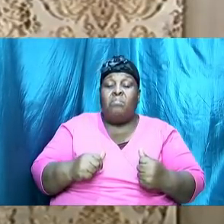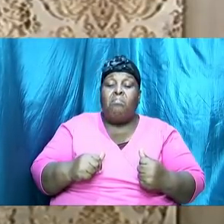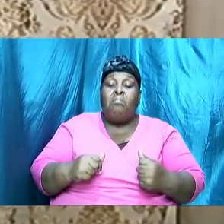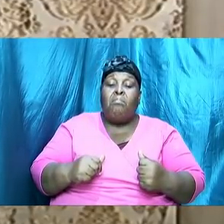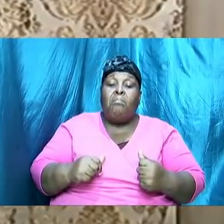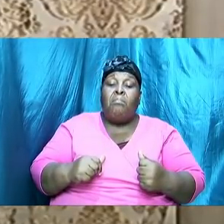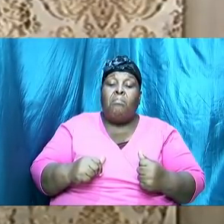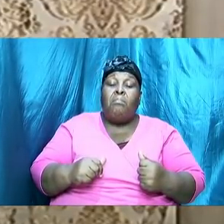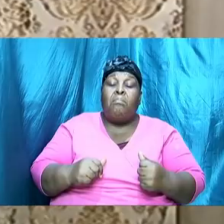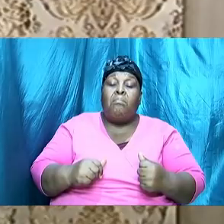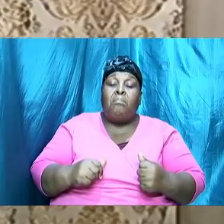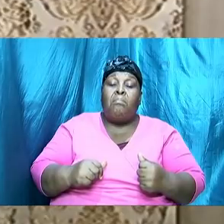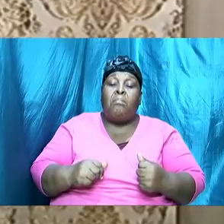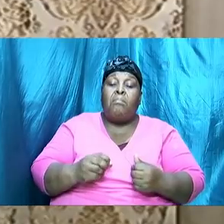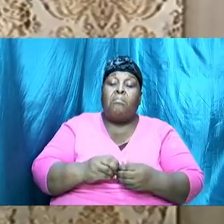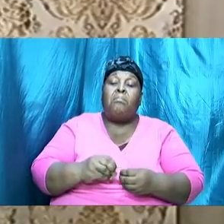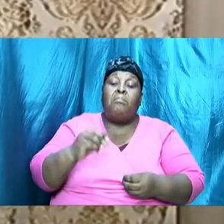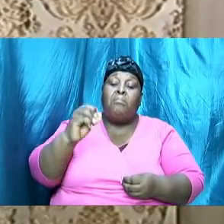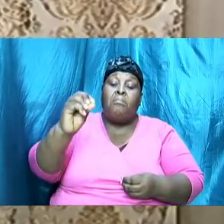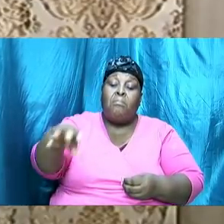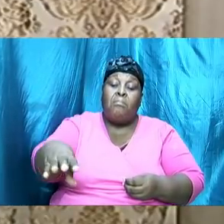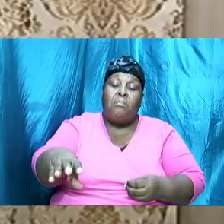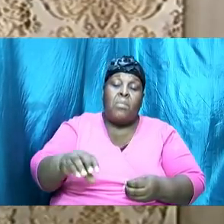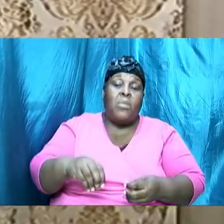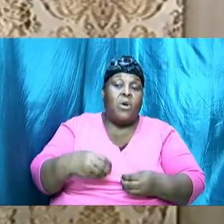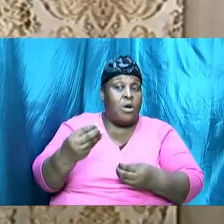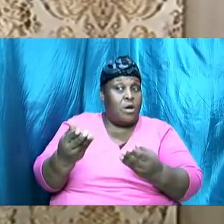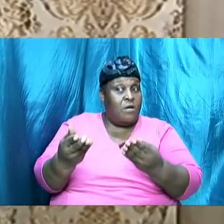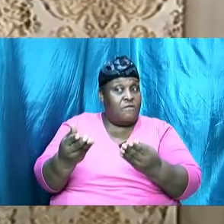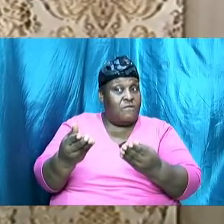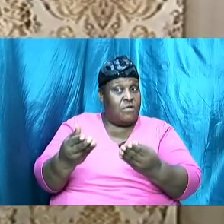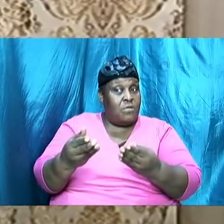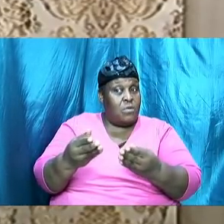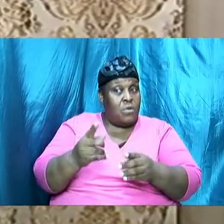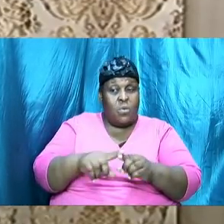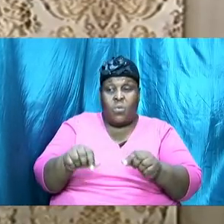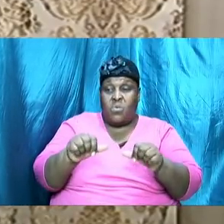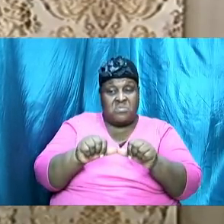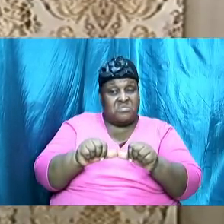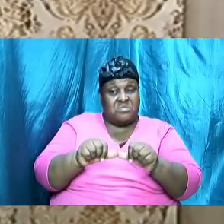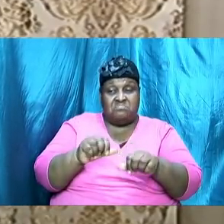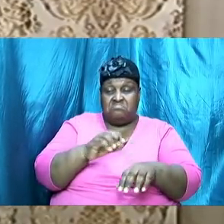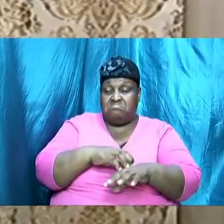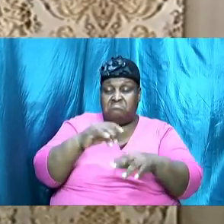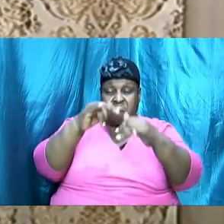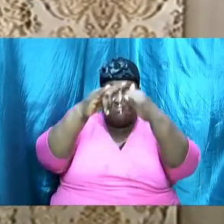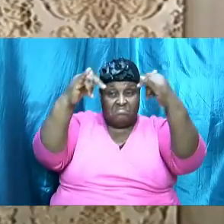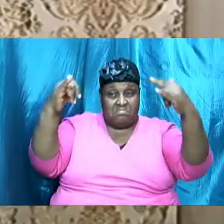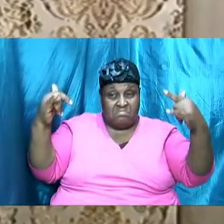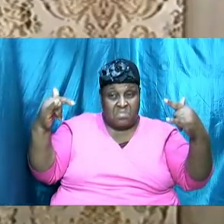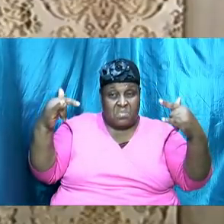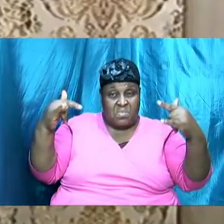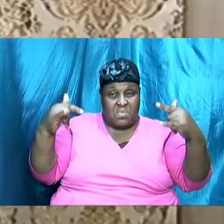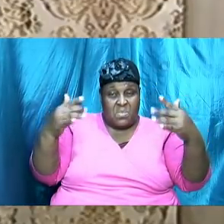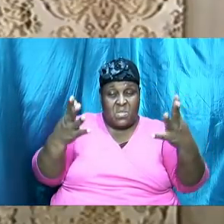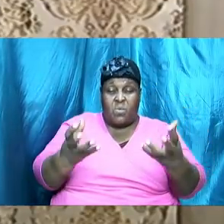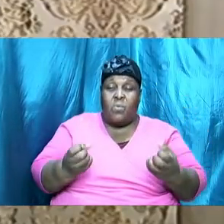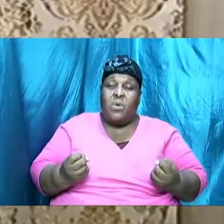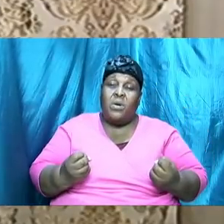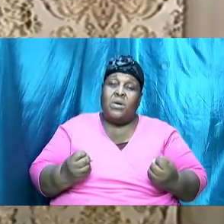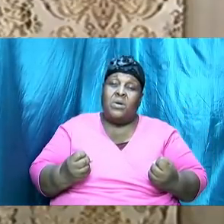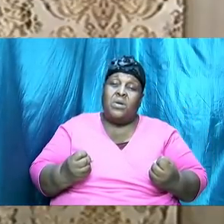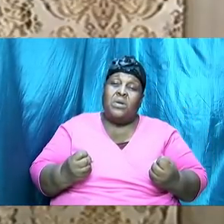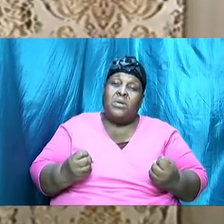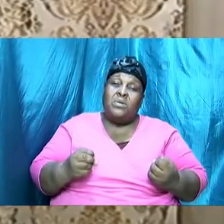in the tent because we want to be conforming to the established protocol, but we do encourage us